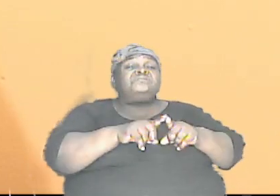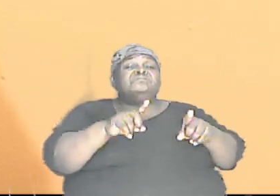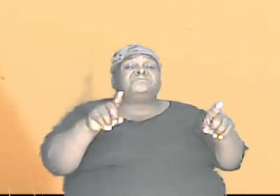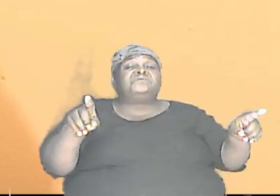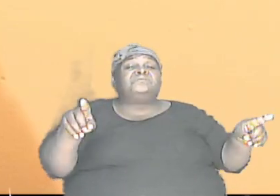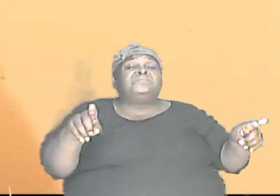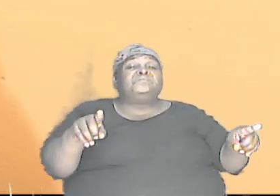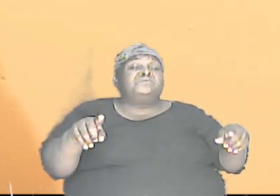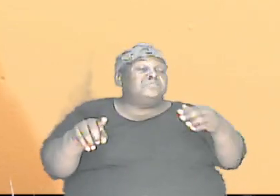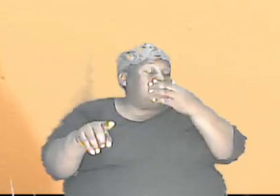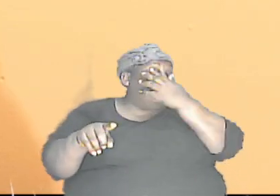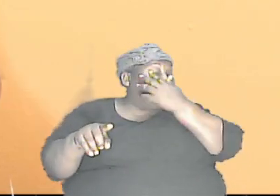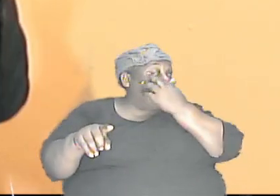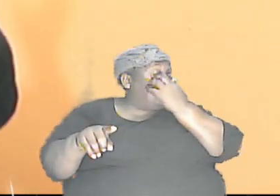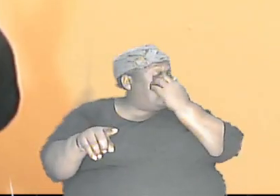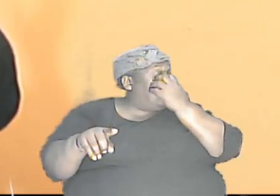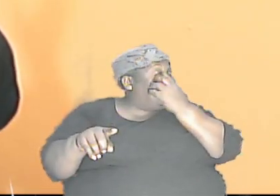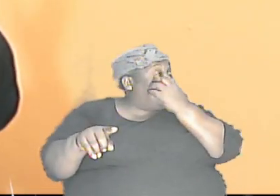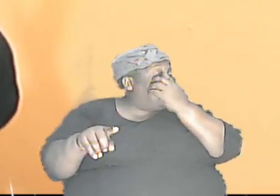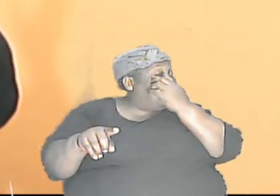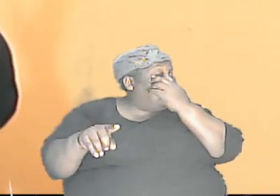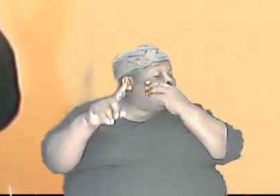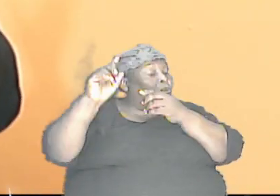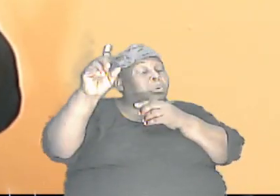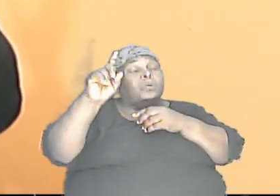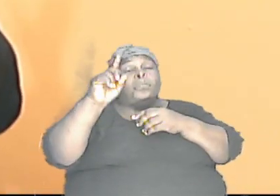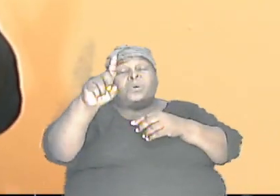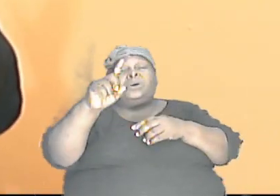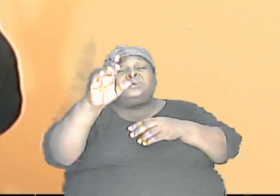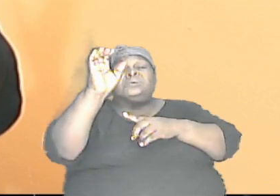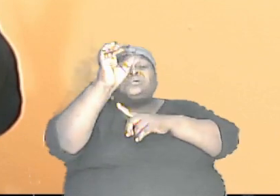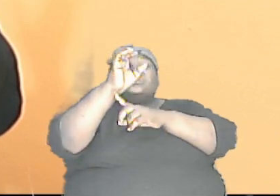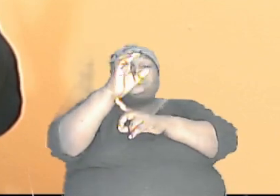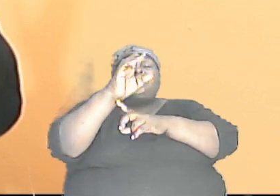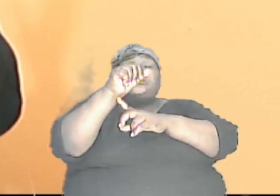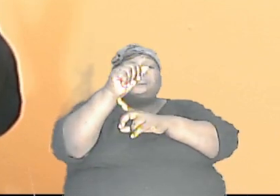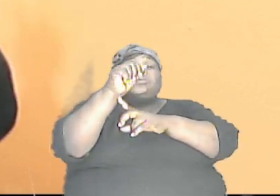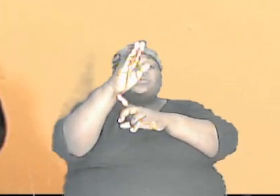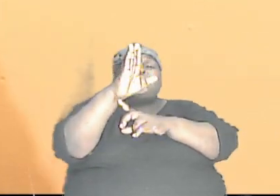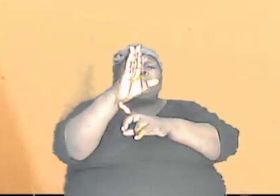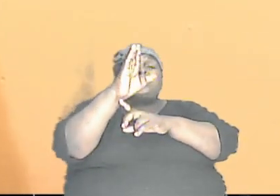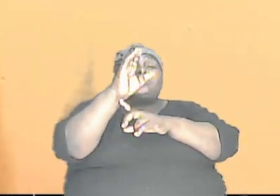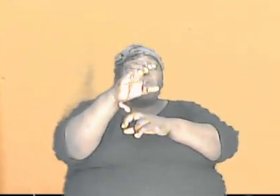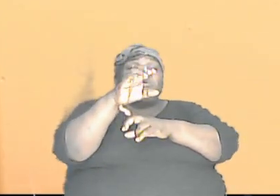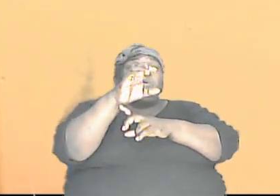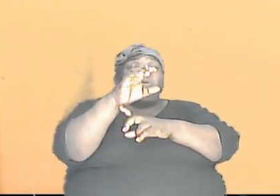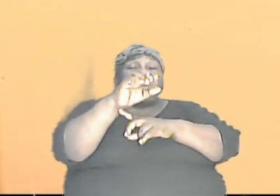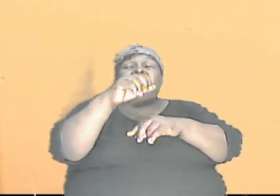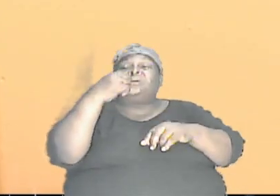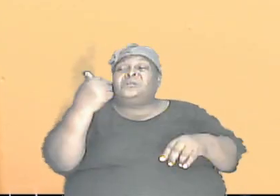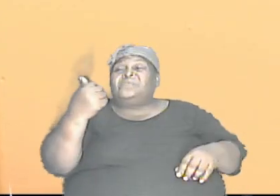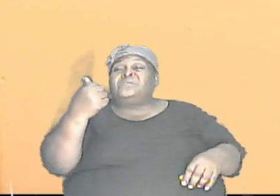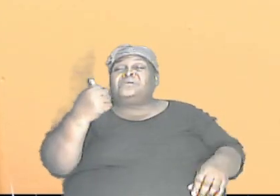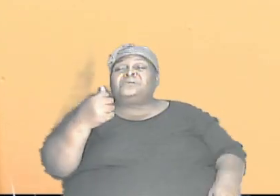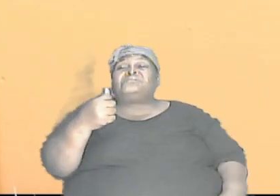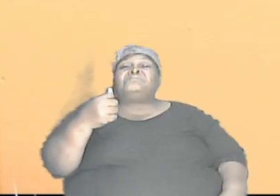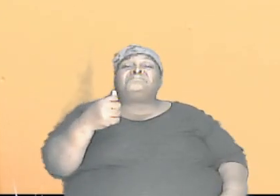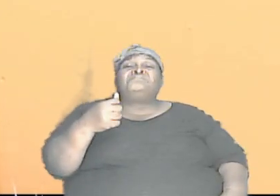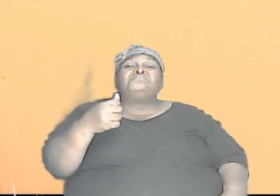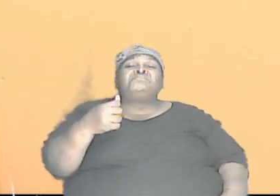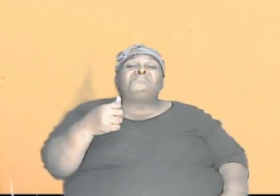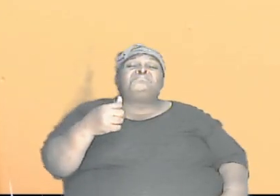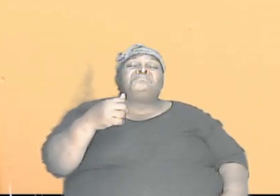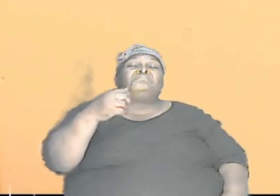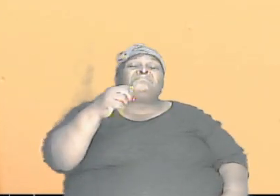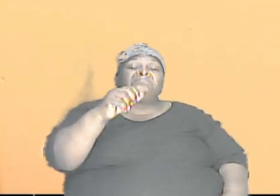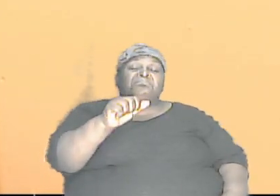One with just capital letters representing their genes and the other child with just common